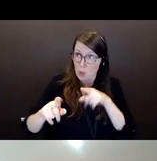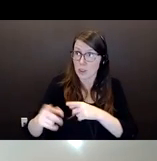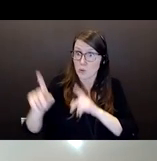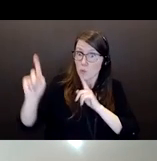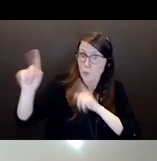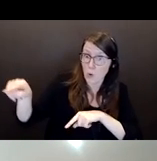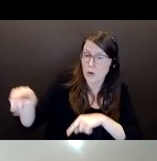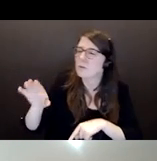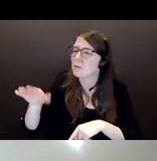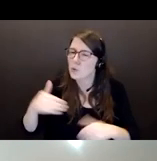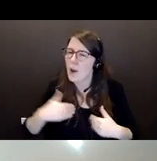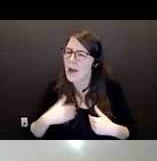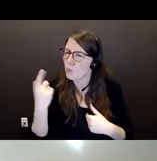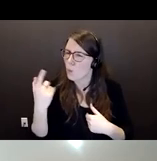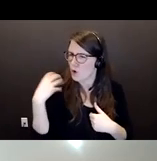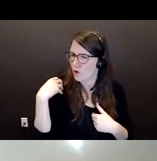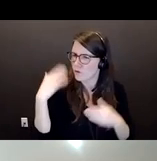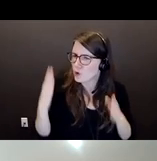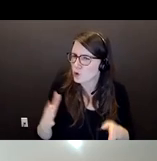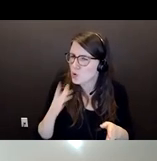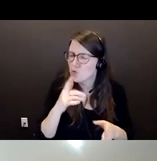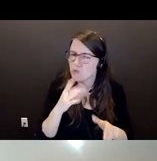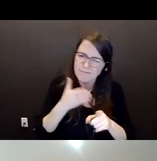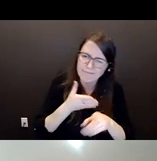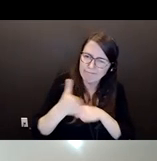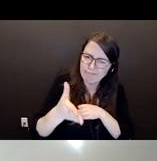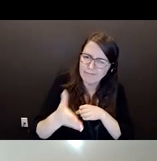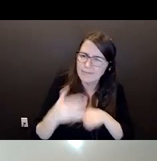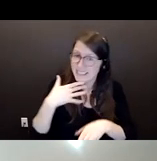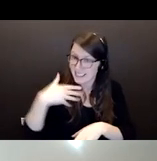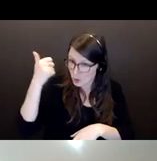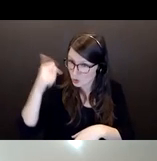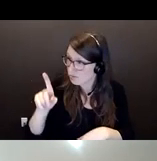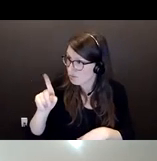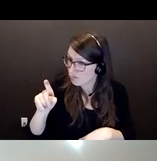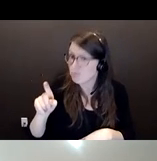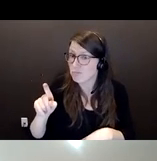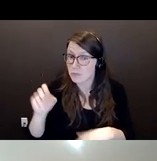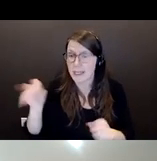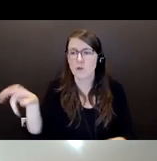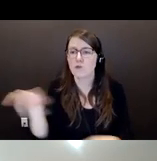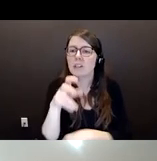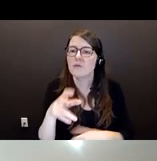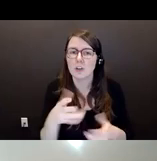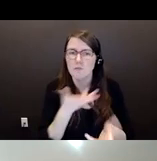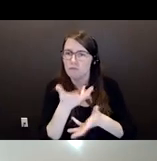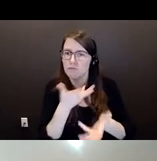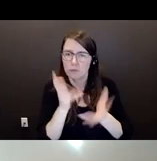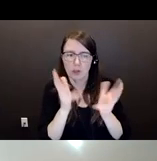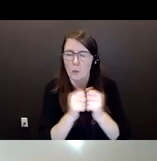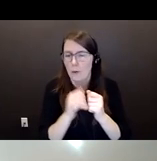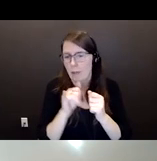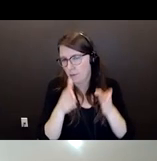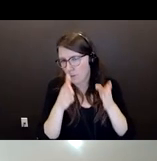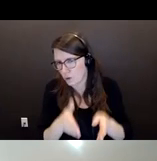senior officer, support officer or something to that effect, and chat with them about it. They may not be doing the investigation